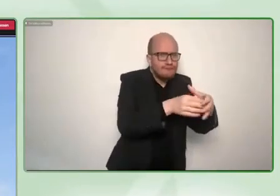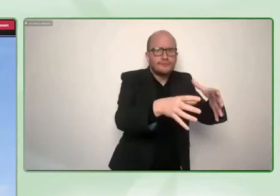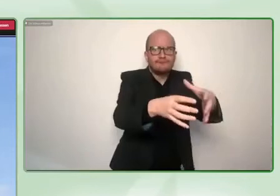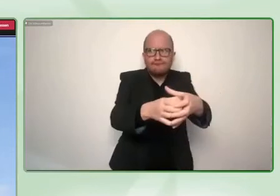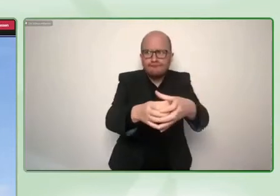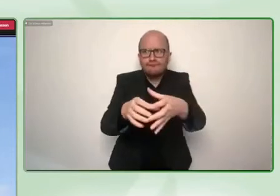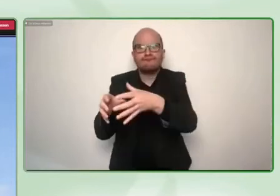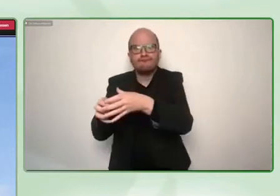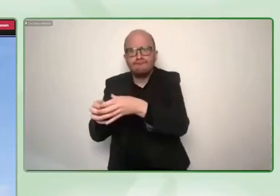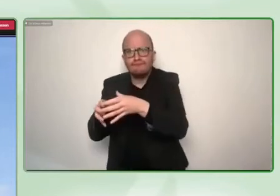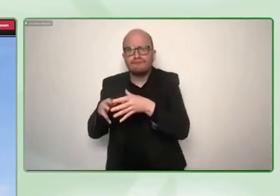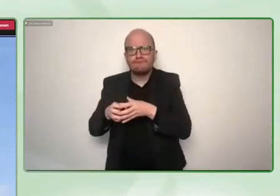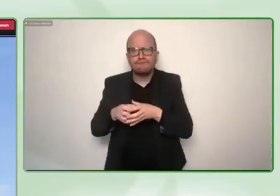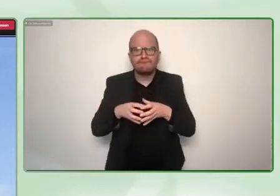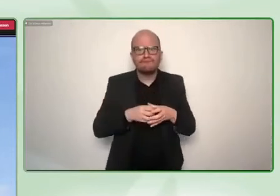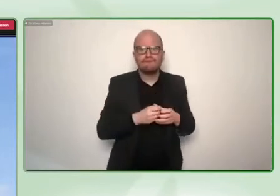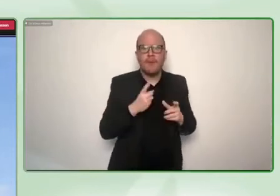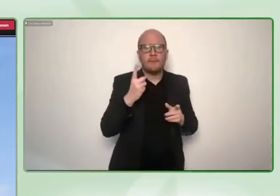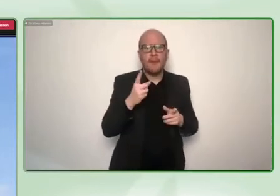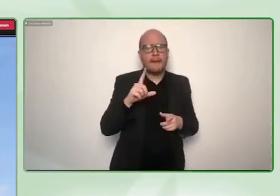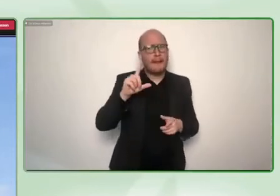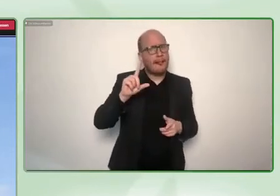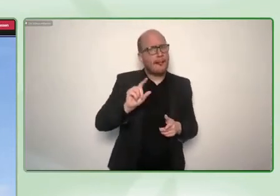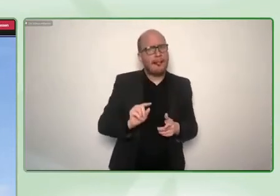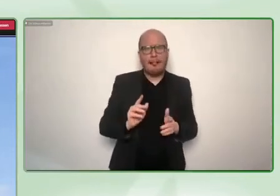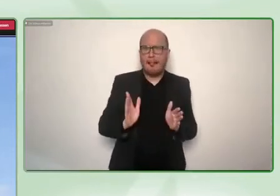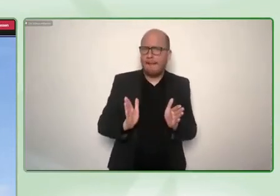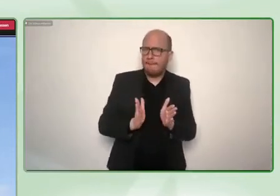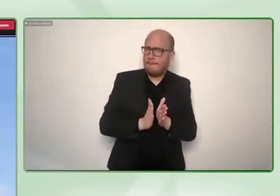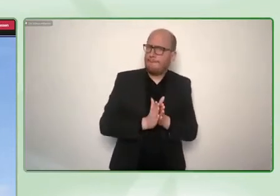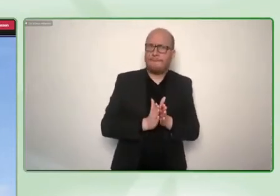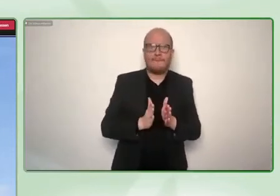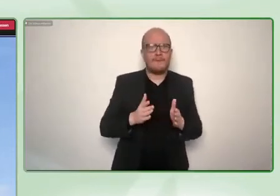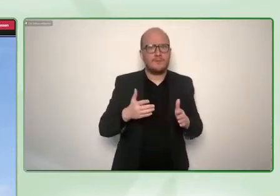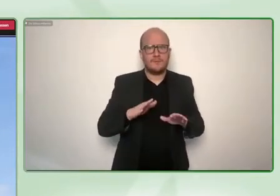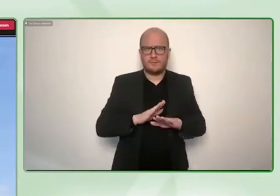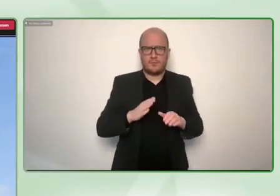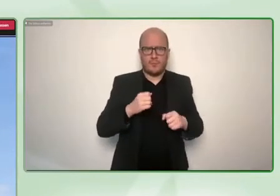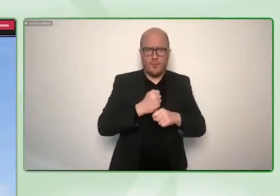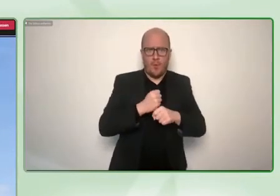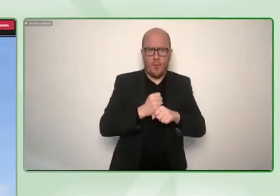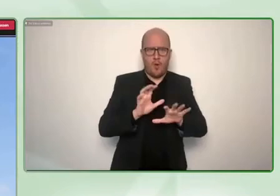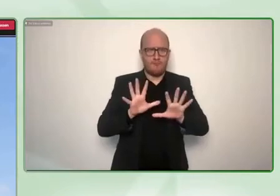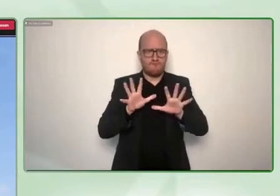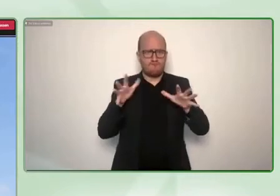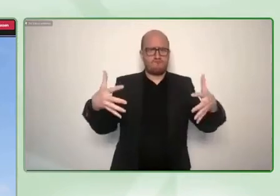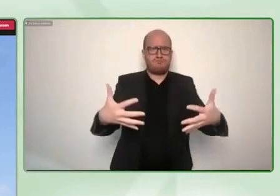is that the case especially when we know that many of these entrepreneurs are basically interested in scaling?